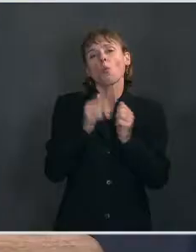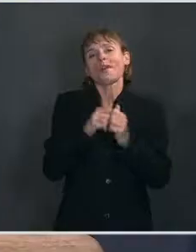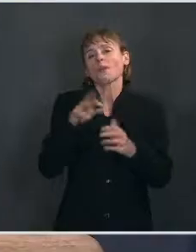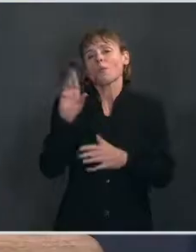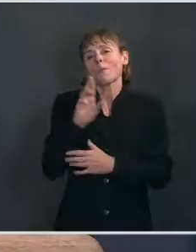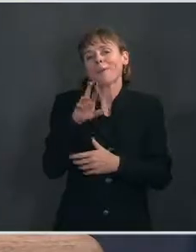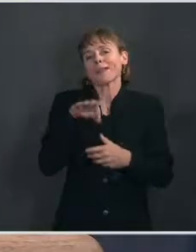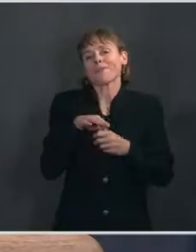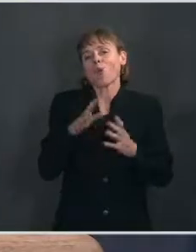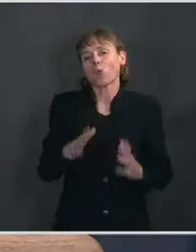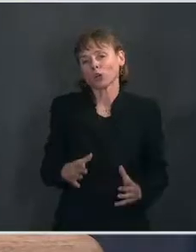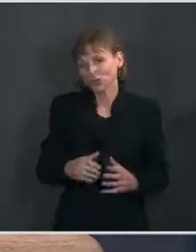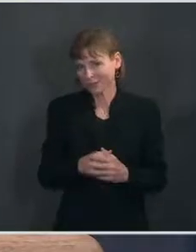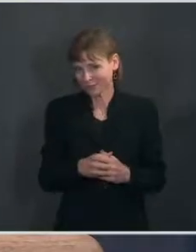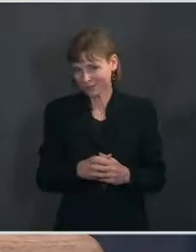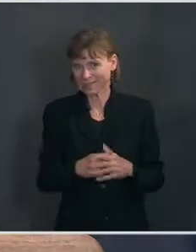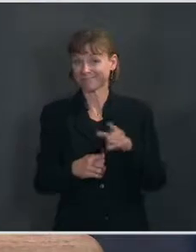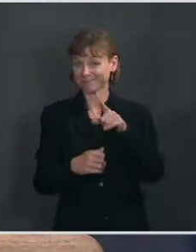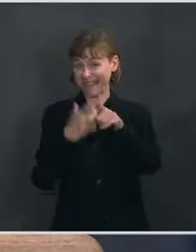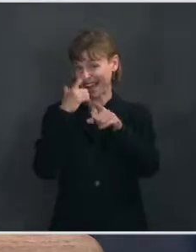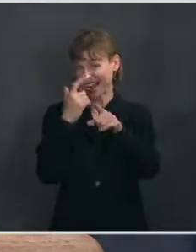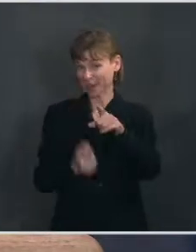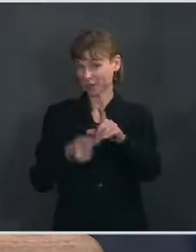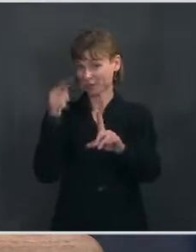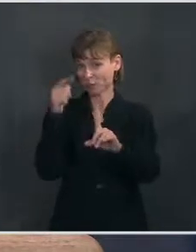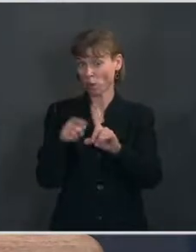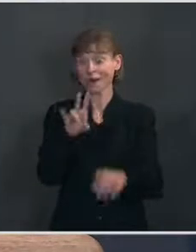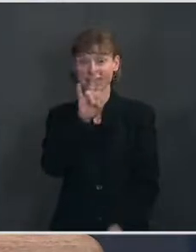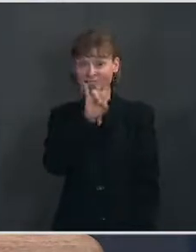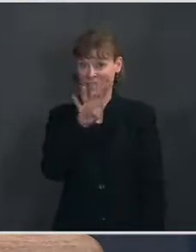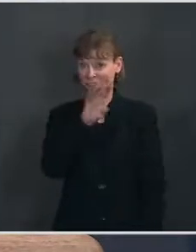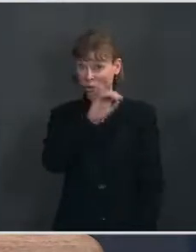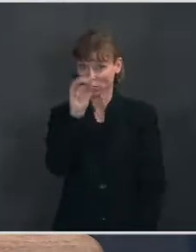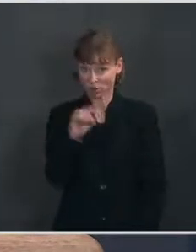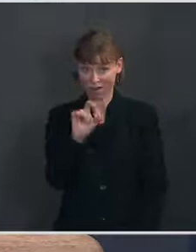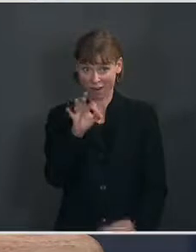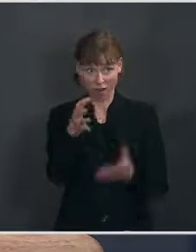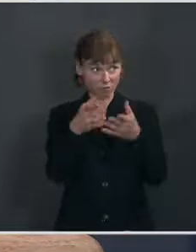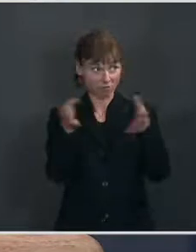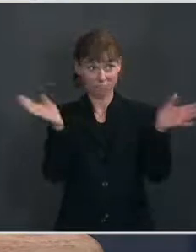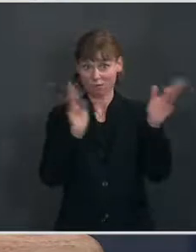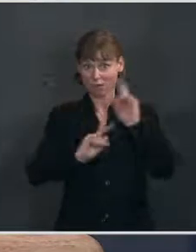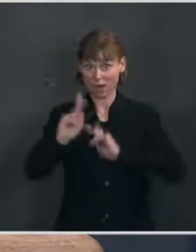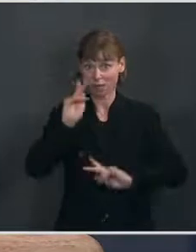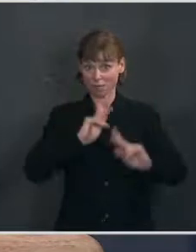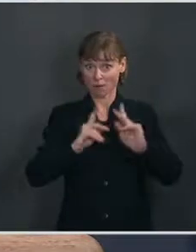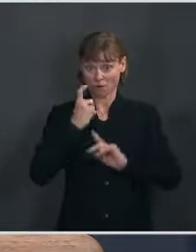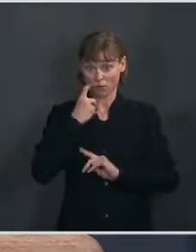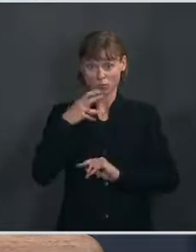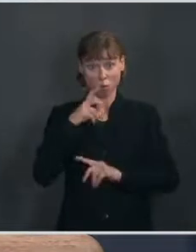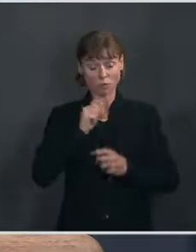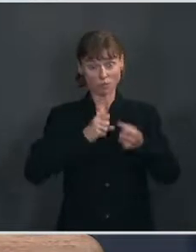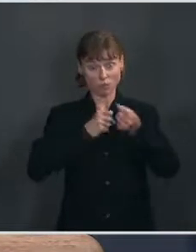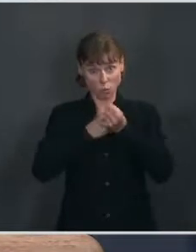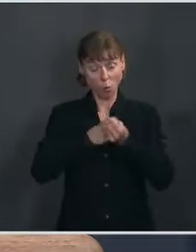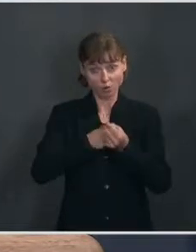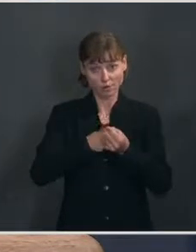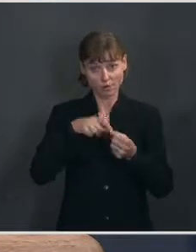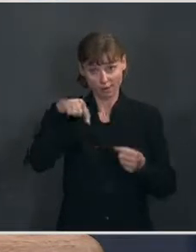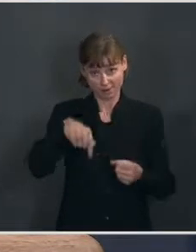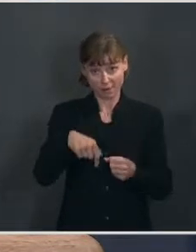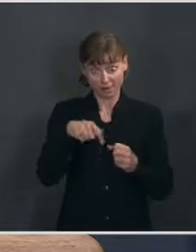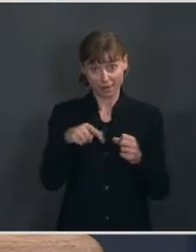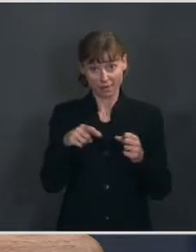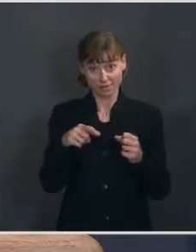I think you touched on an interesting point, which is that 74 percent of the public, according to recent polls, supports this package and the key components of this